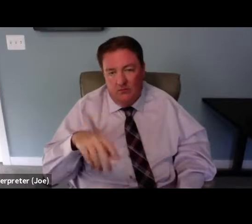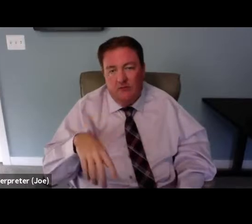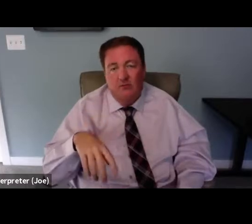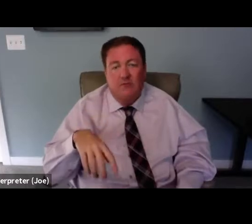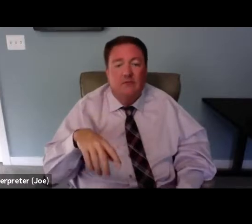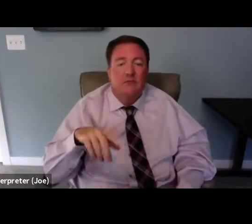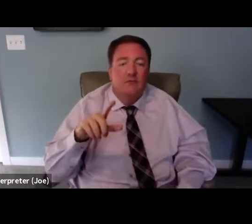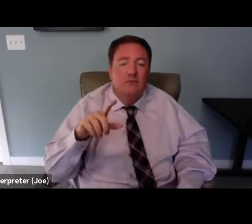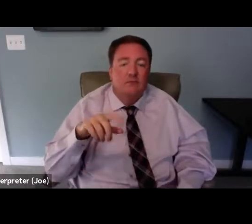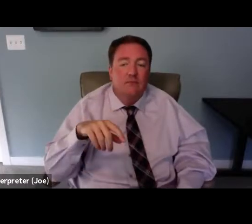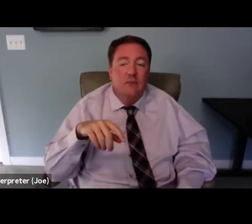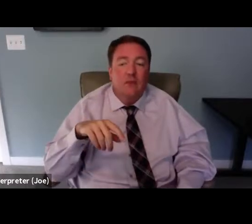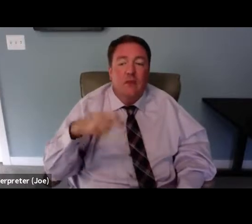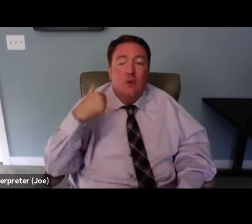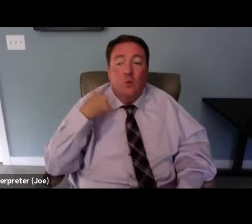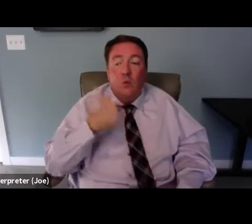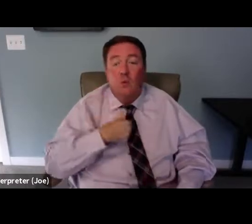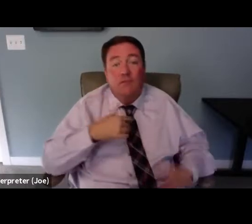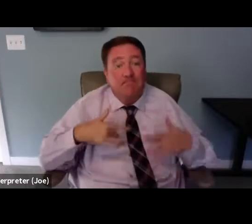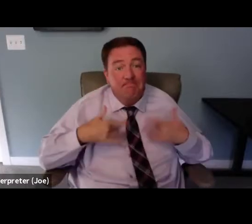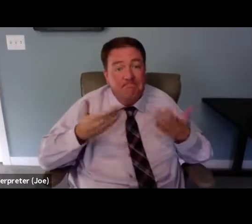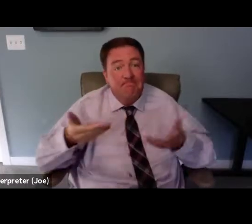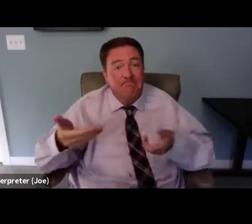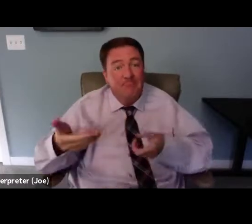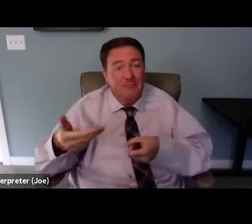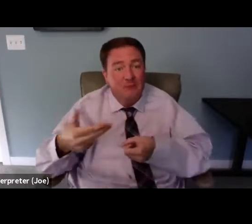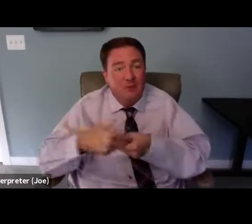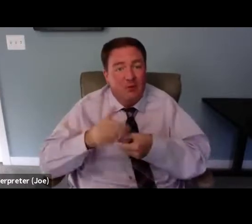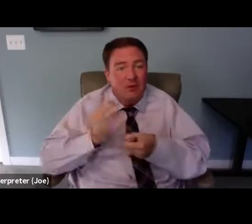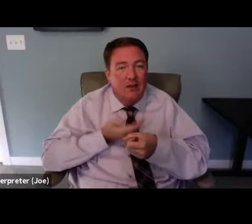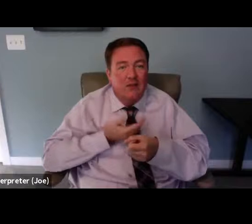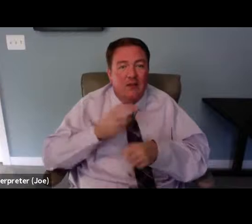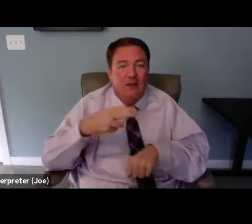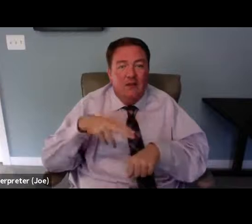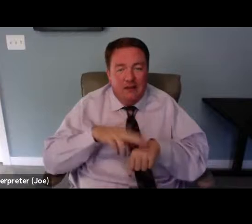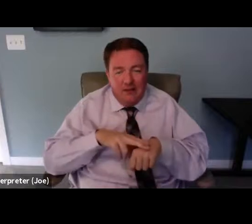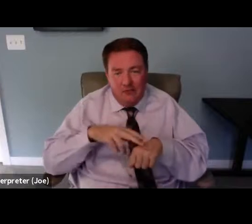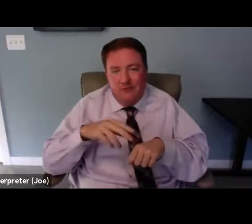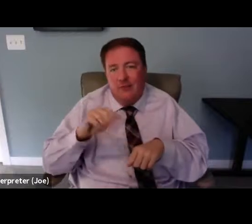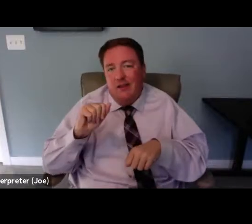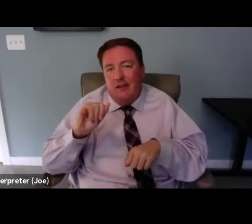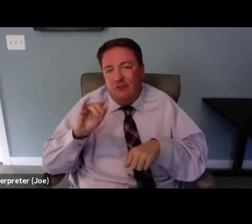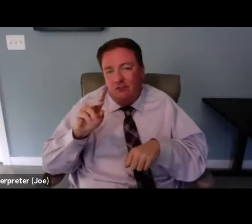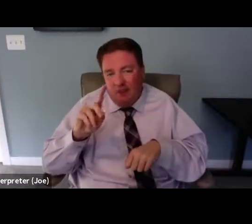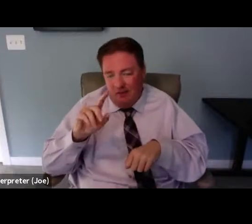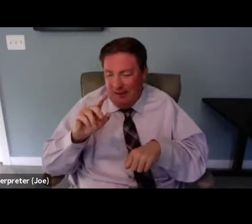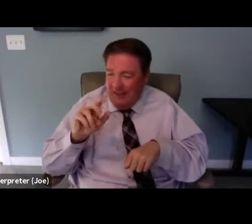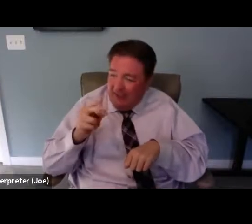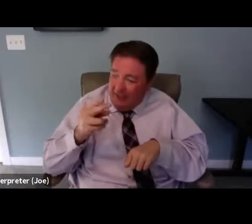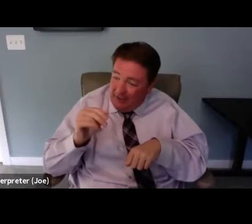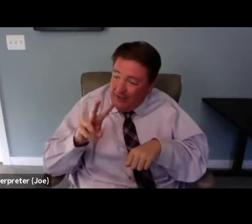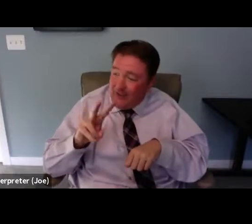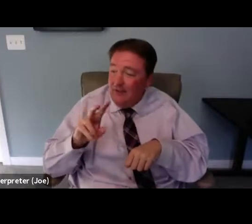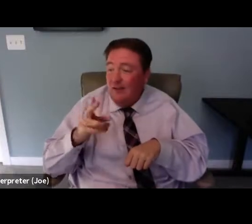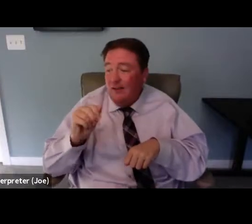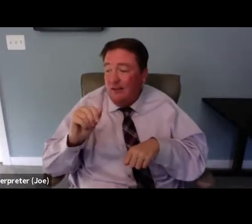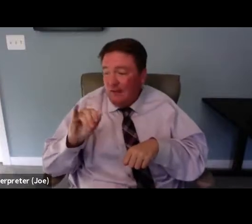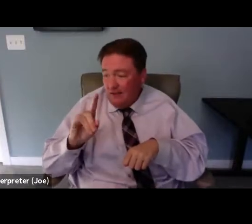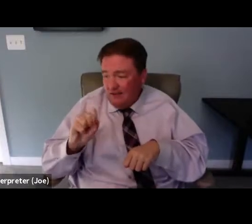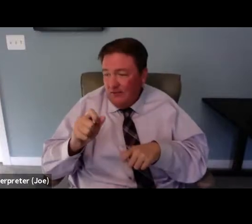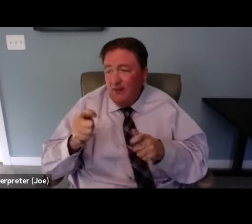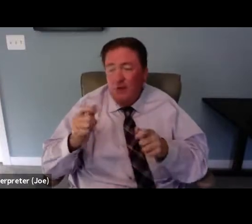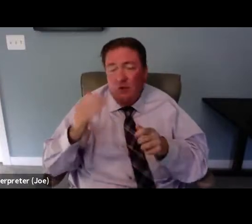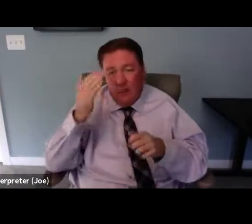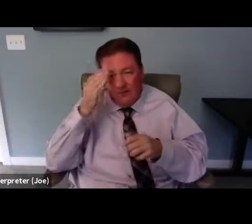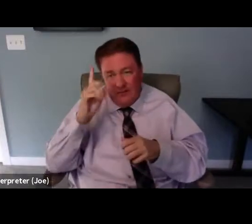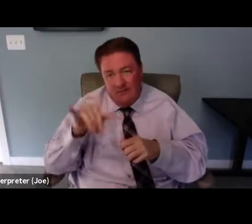Gay Men's HIV and AIDS Awareness Day and have taken time out of your busy schedule to engage in advocacy on behalf of people living with and vulnerable